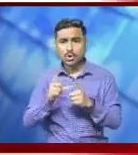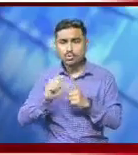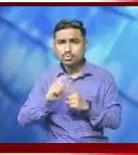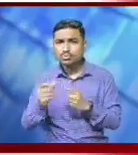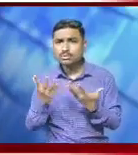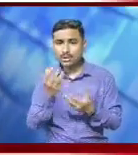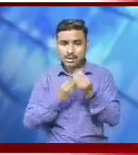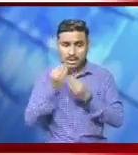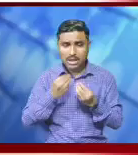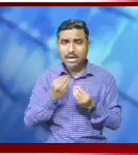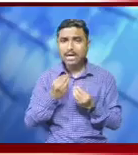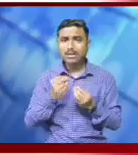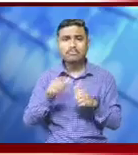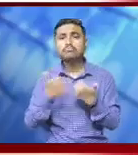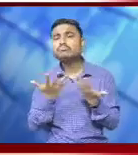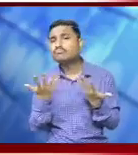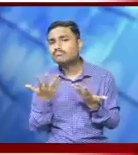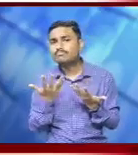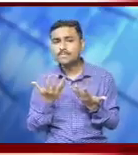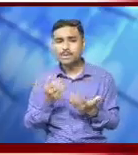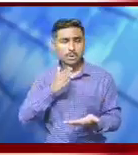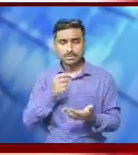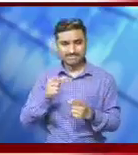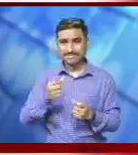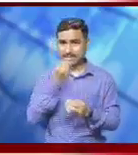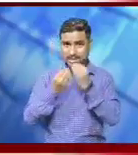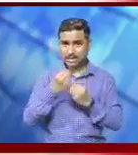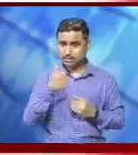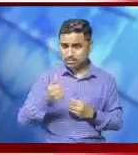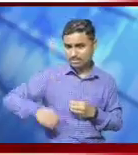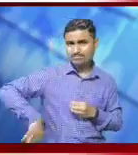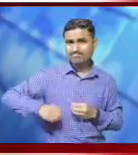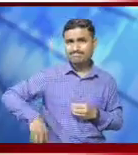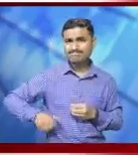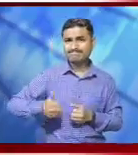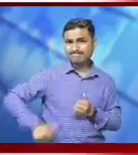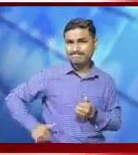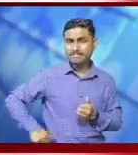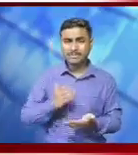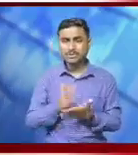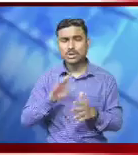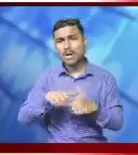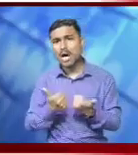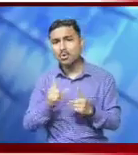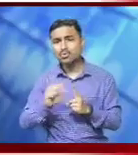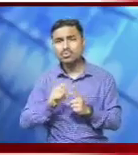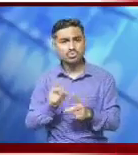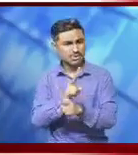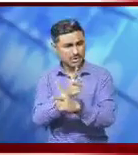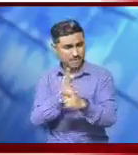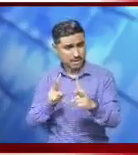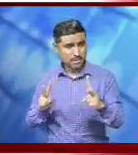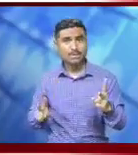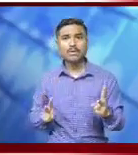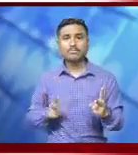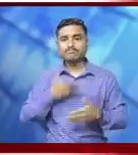death rates and elaborated on the faulty technique, improper food habits, opundification